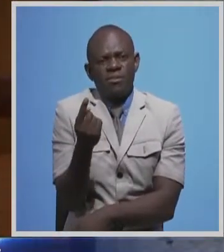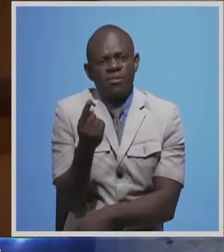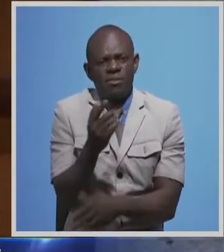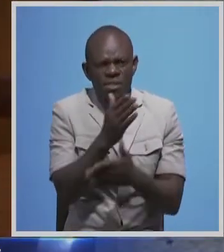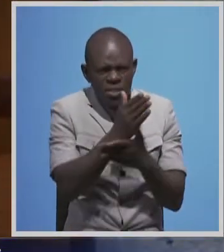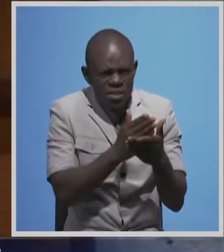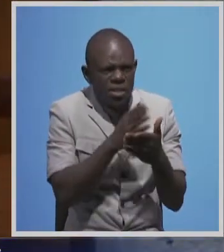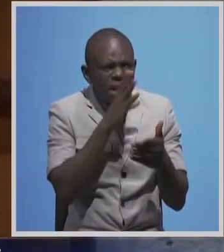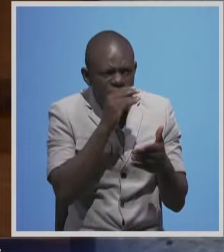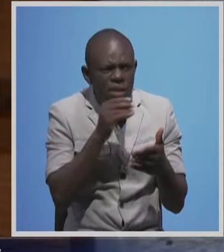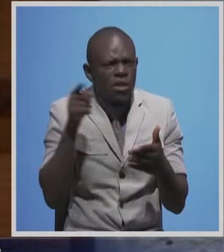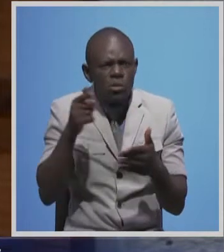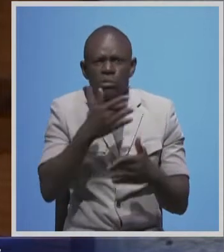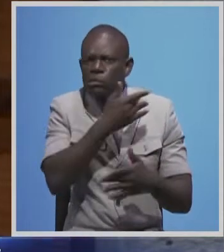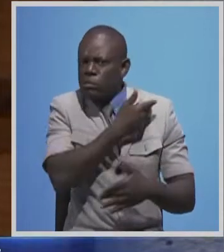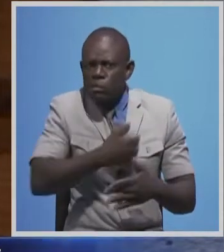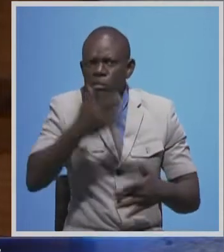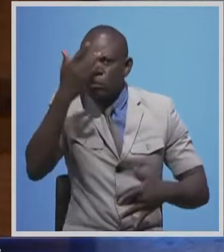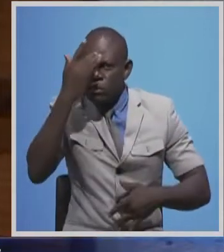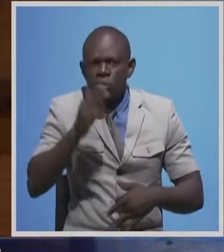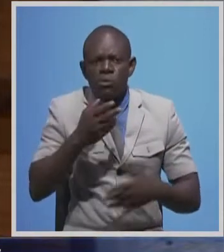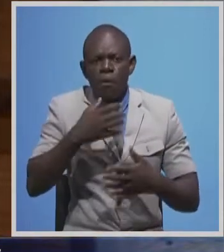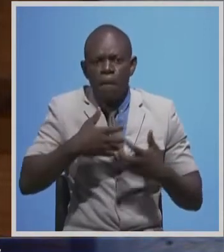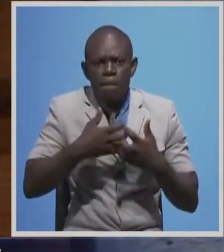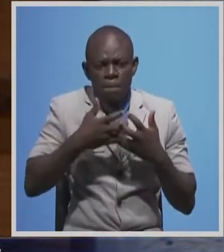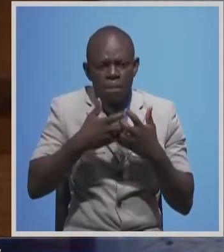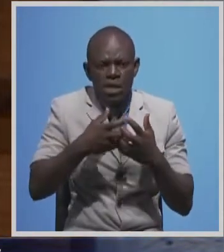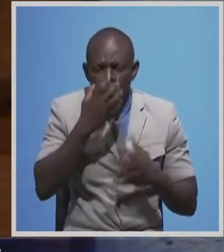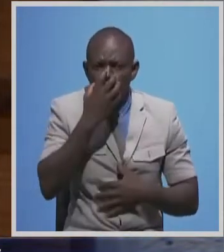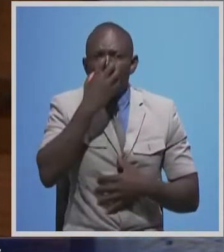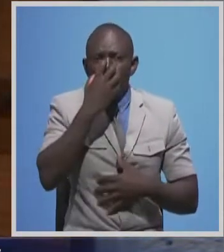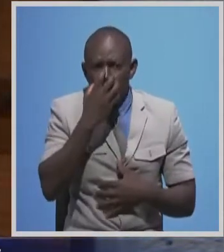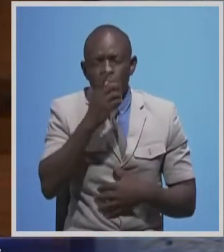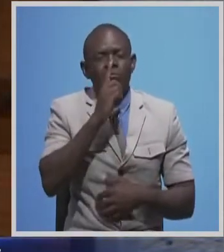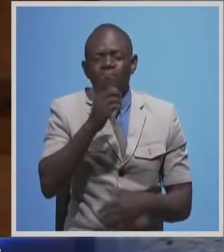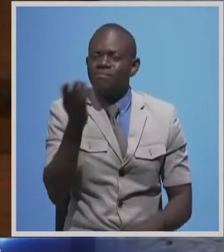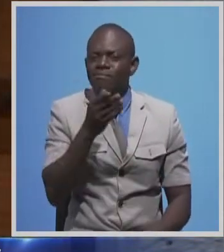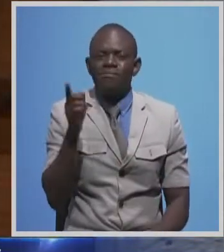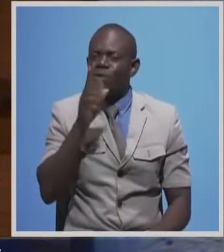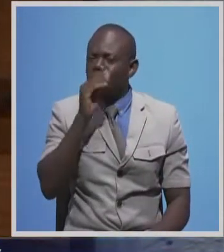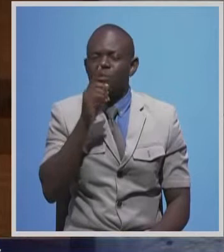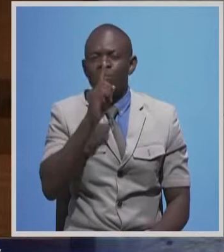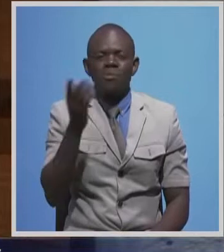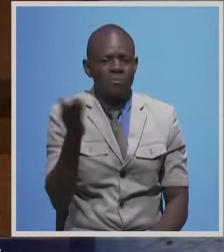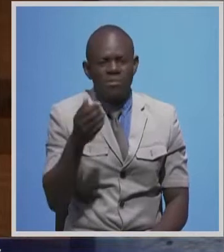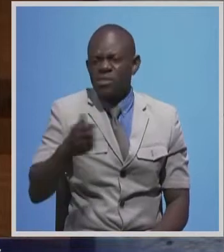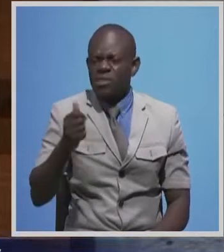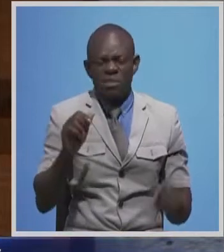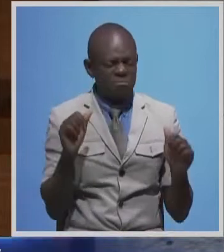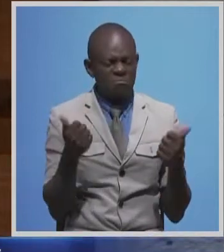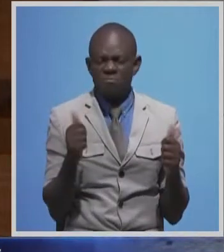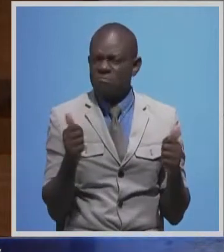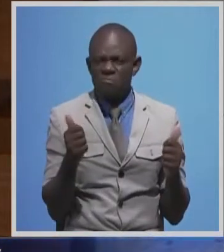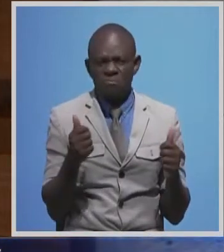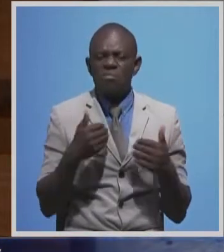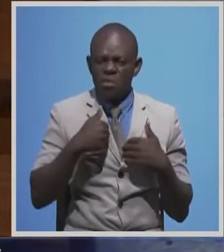he is in a critical condition and requiring oxygen following his positive COVID-19 test. Dr. Matibini said he is in high spirits and on demand